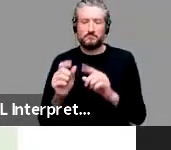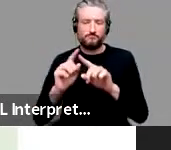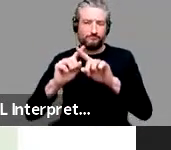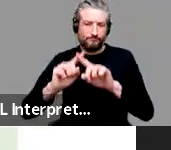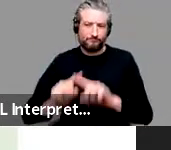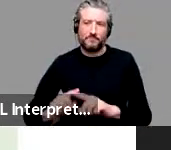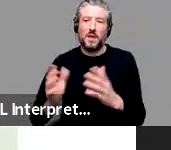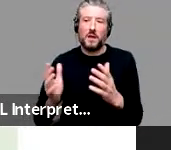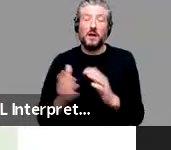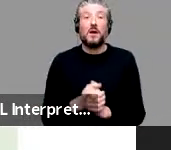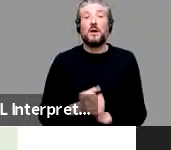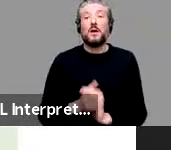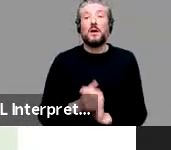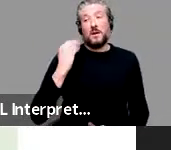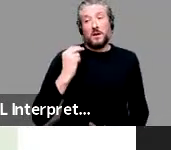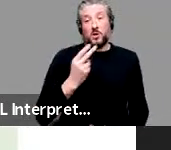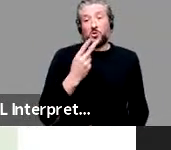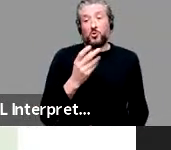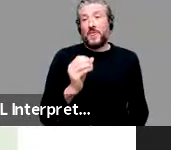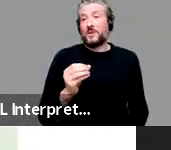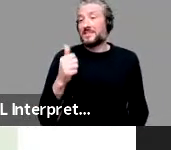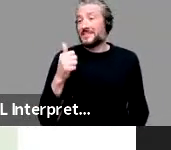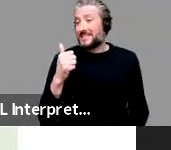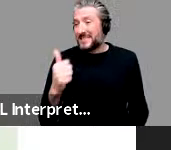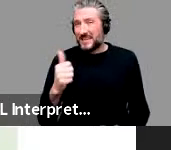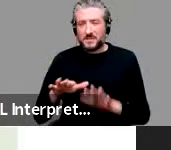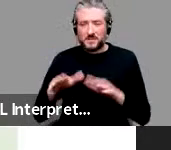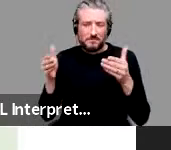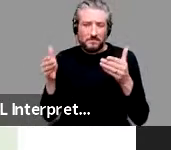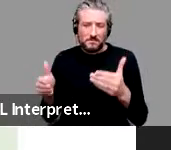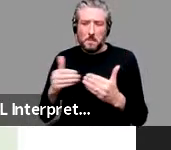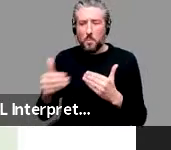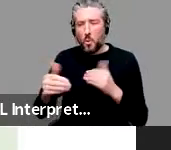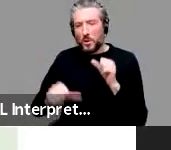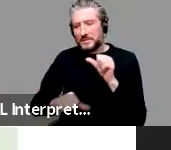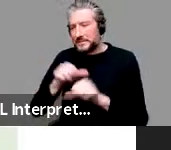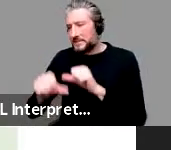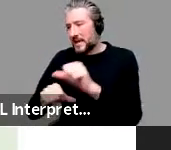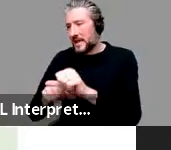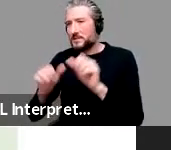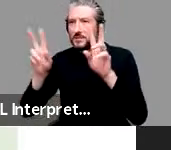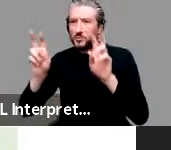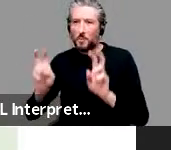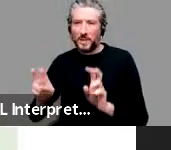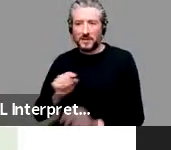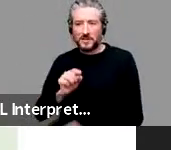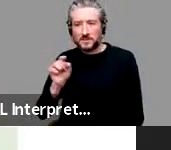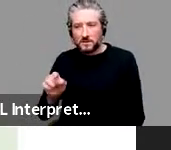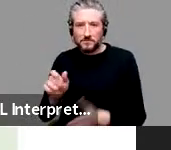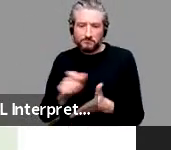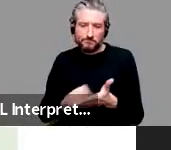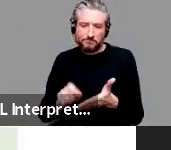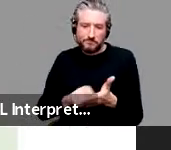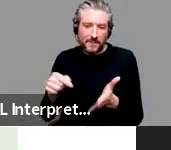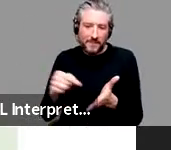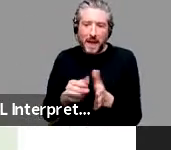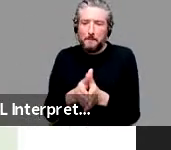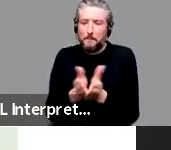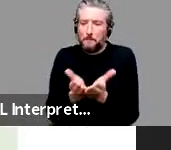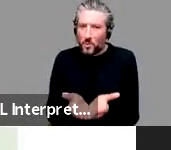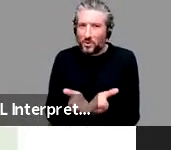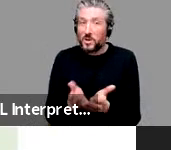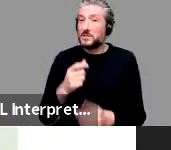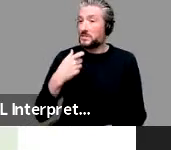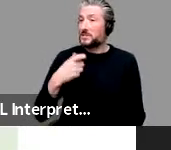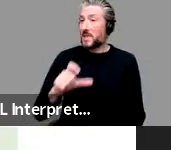In 2006, I worked on more syntactic topics that were presented in that book. And I'm still interested in all those